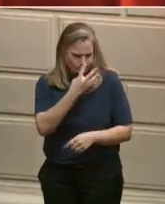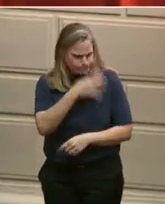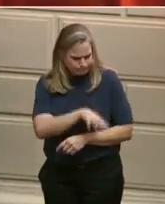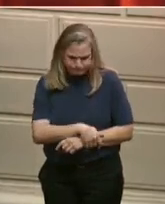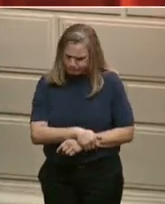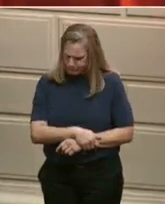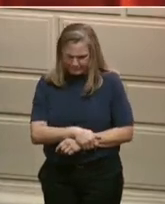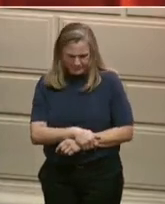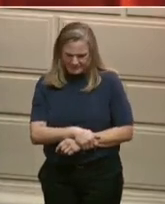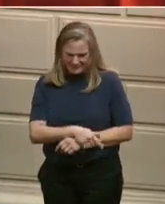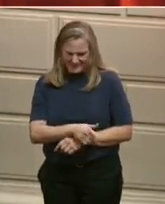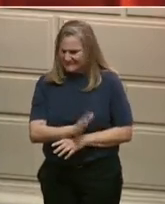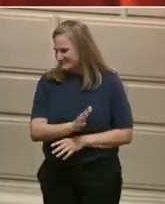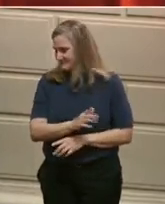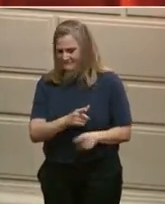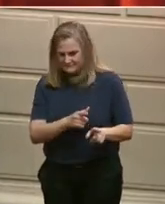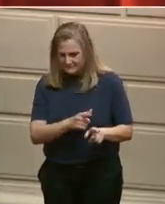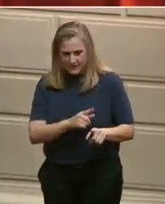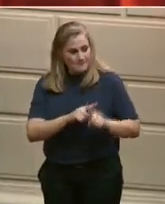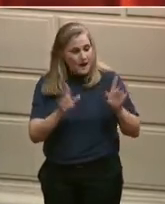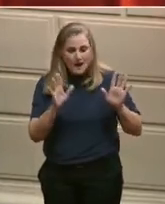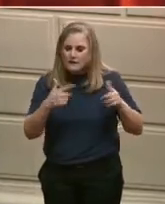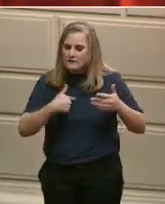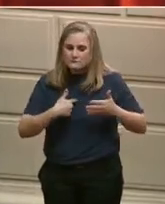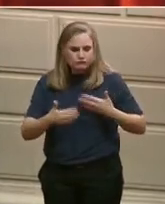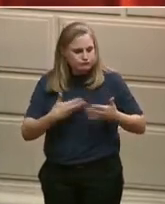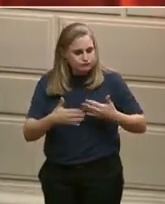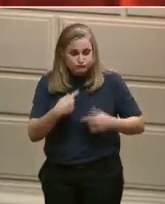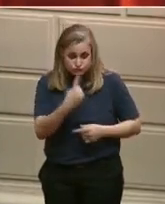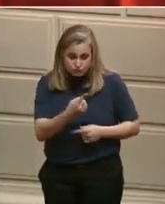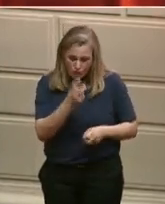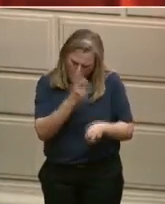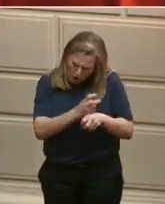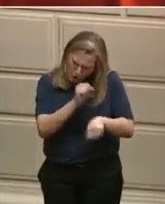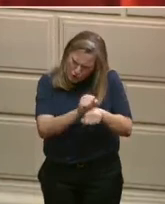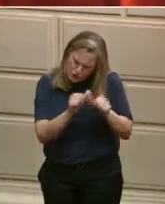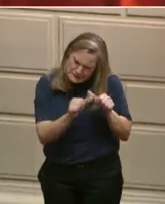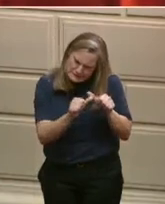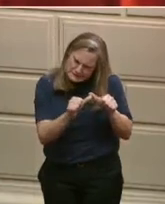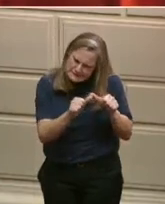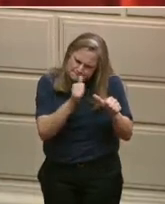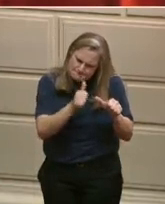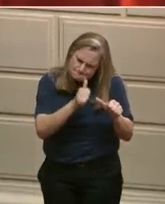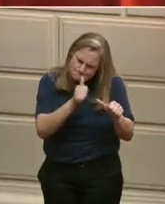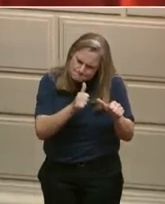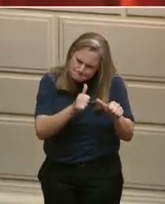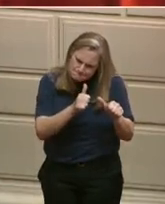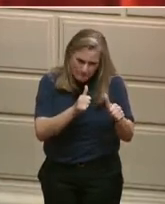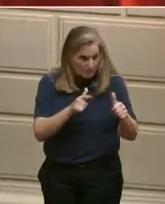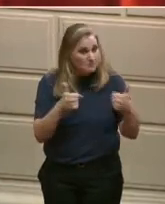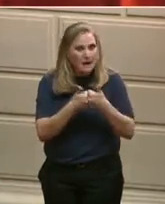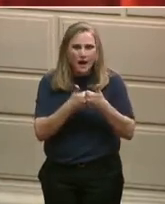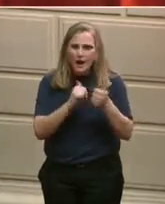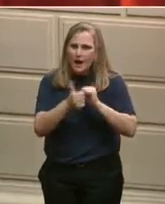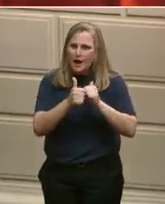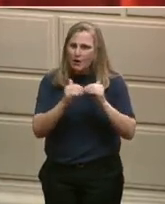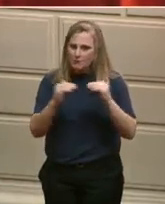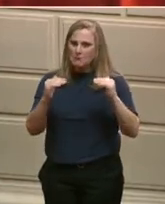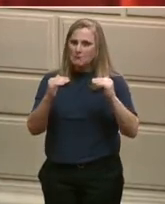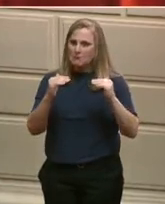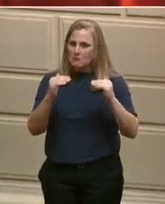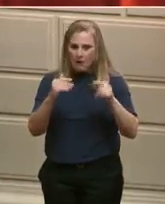But through hard work and dedication, they did compete. And they did succeed.